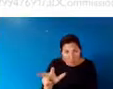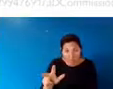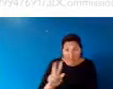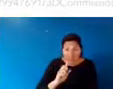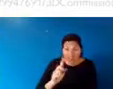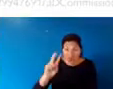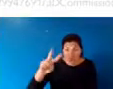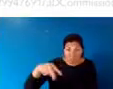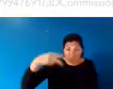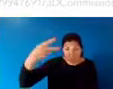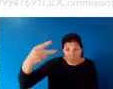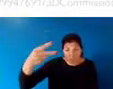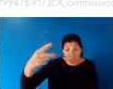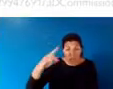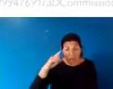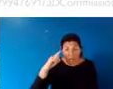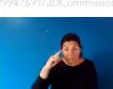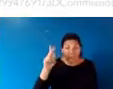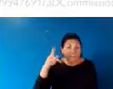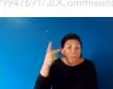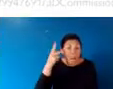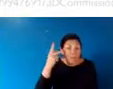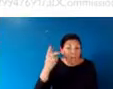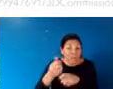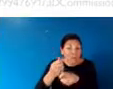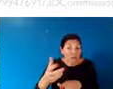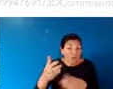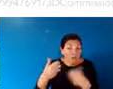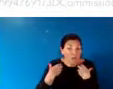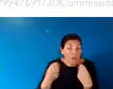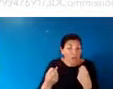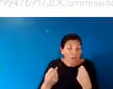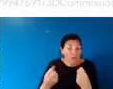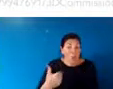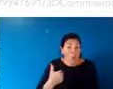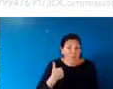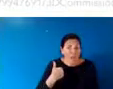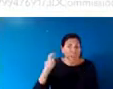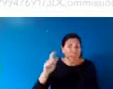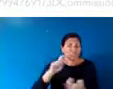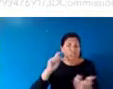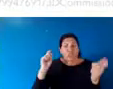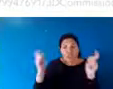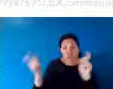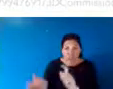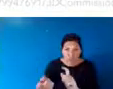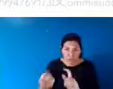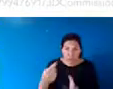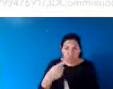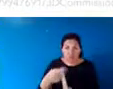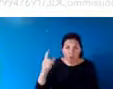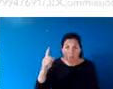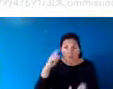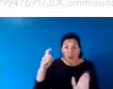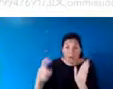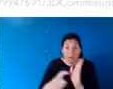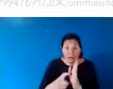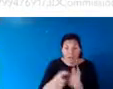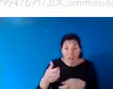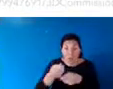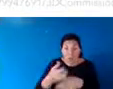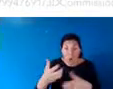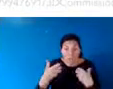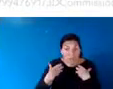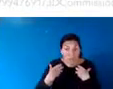I think politics is what most causes health. We have had a significant shift in this country away from recognizing that the causes of health are